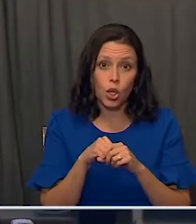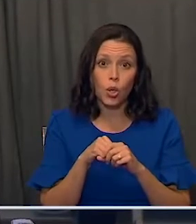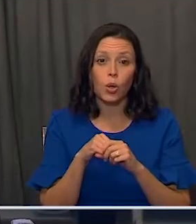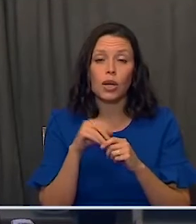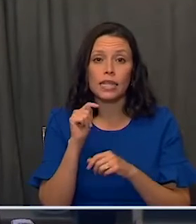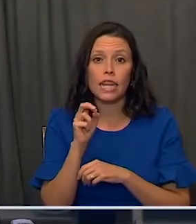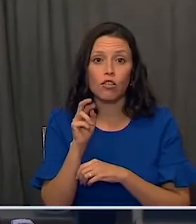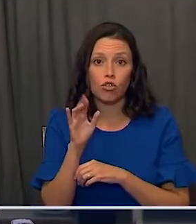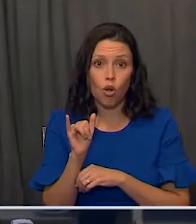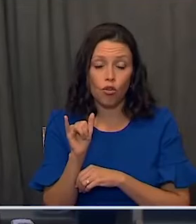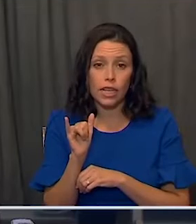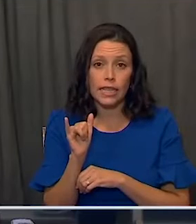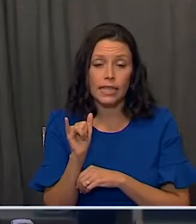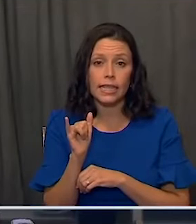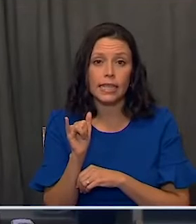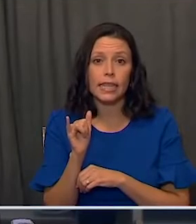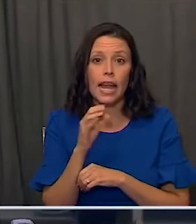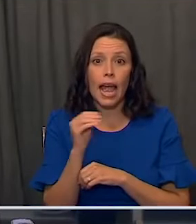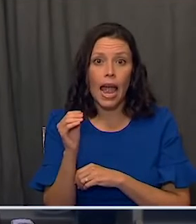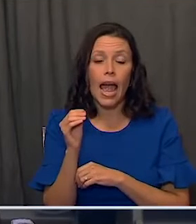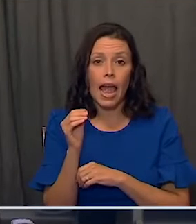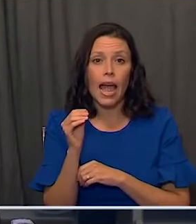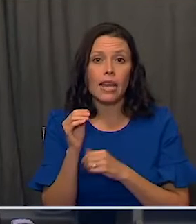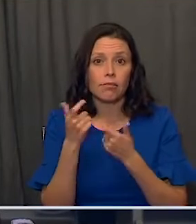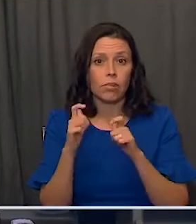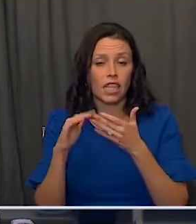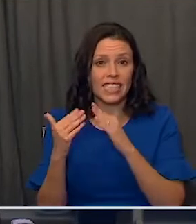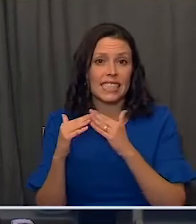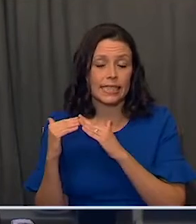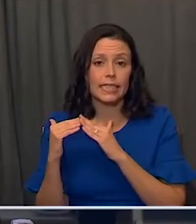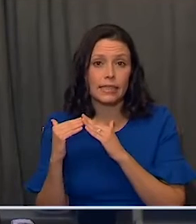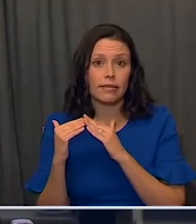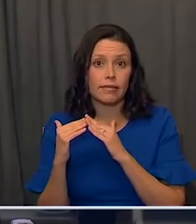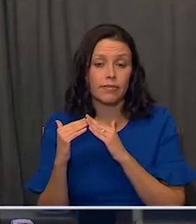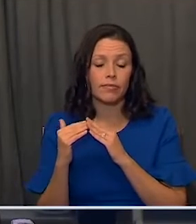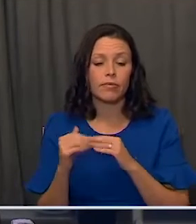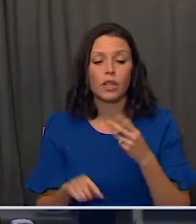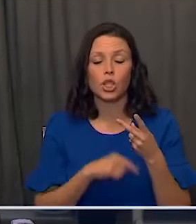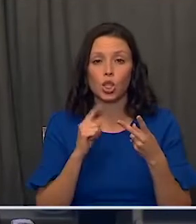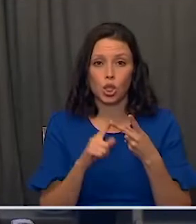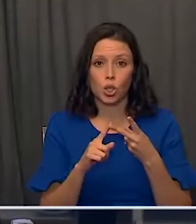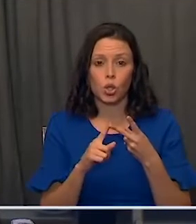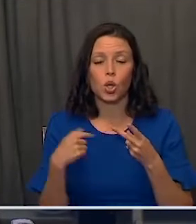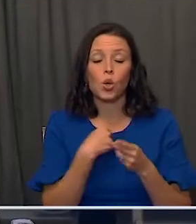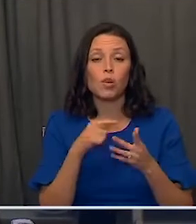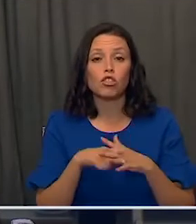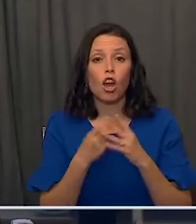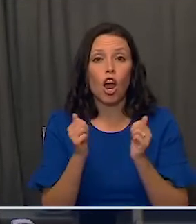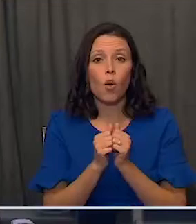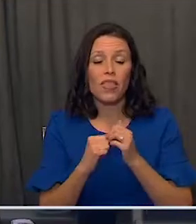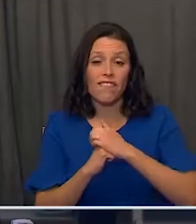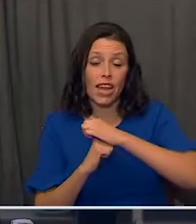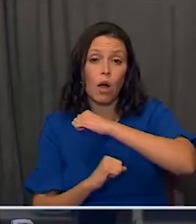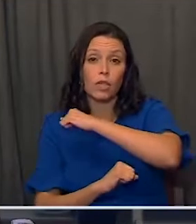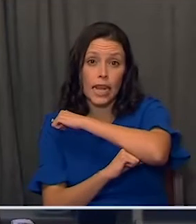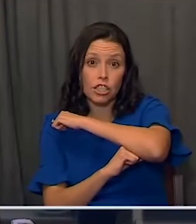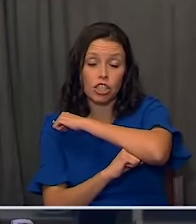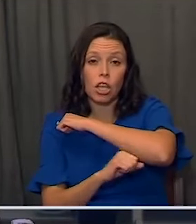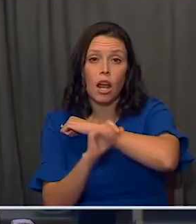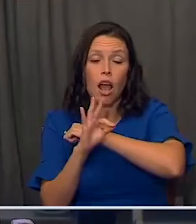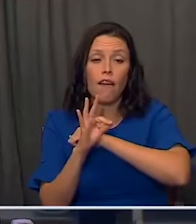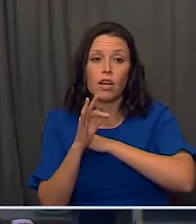territories and metropolitan cities. Two, we started with a foundation of